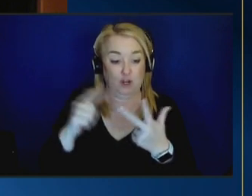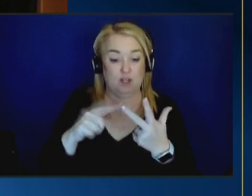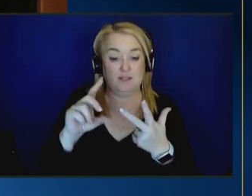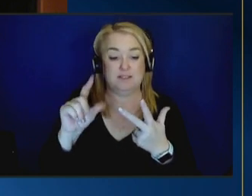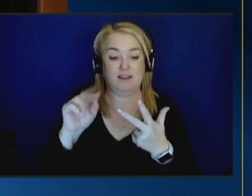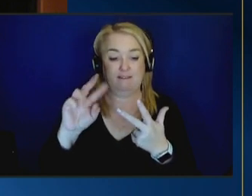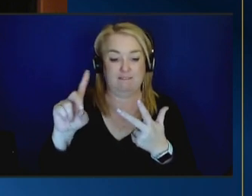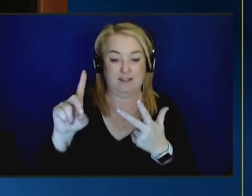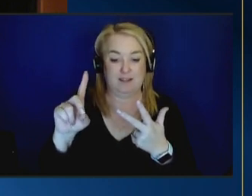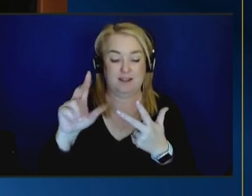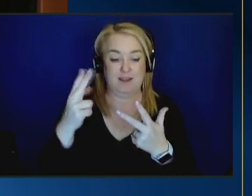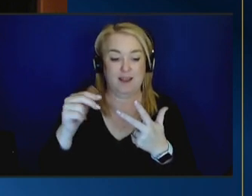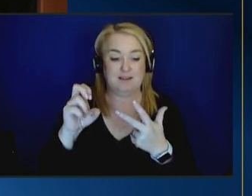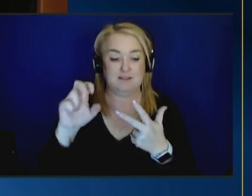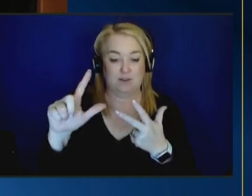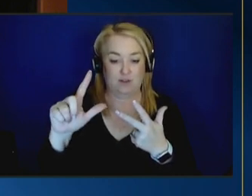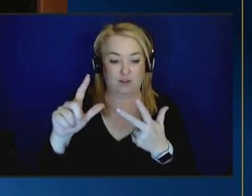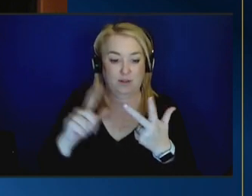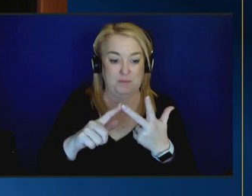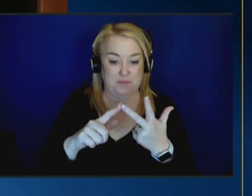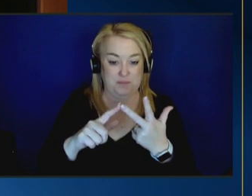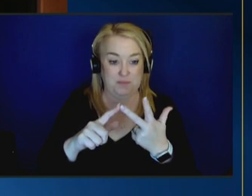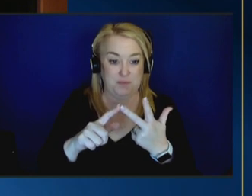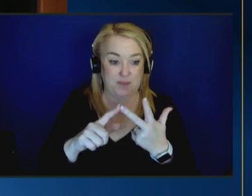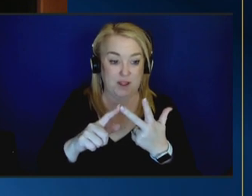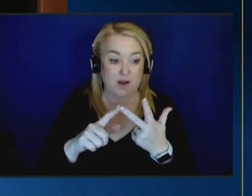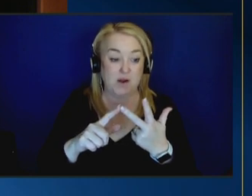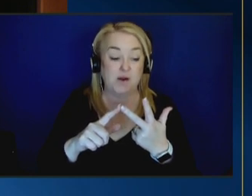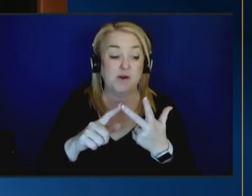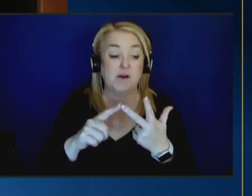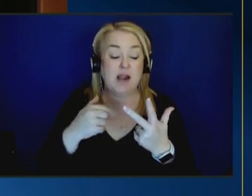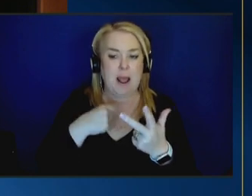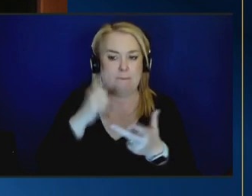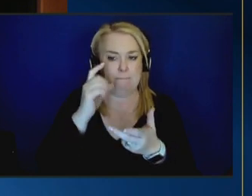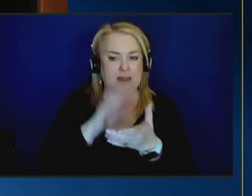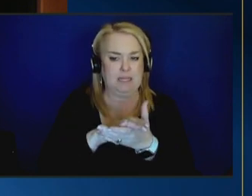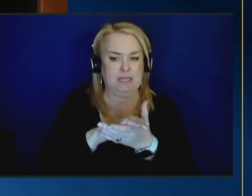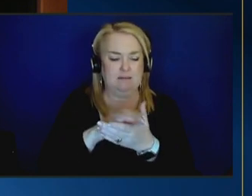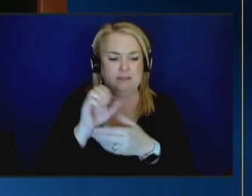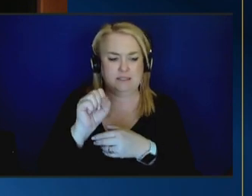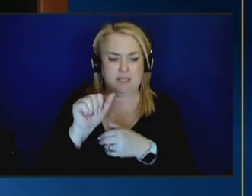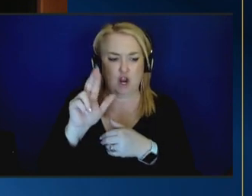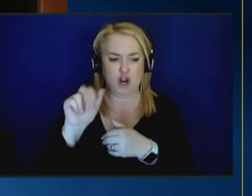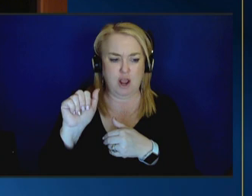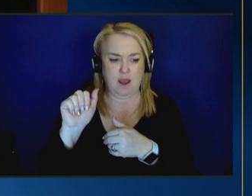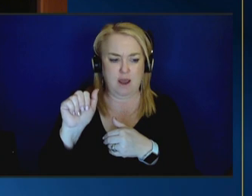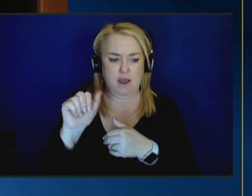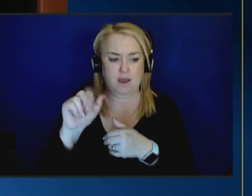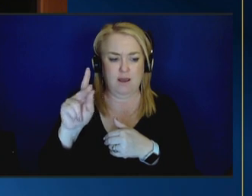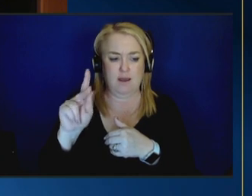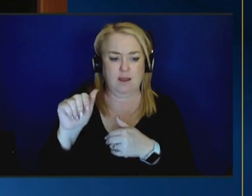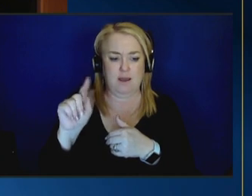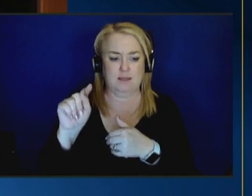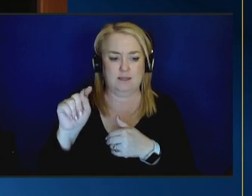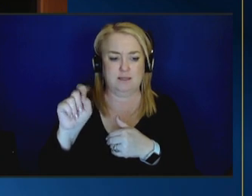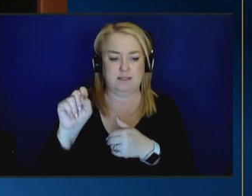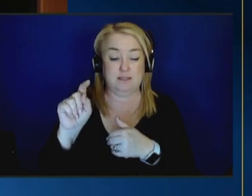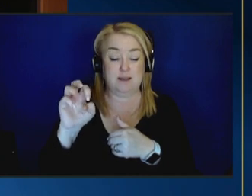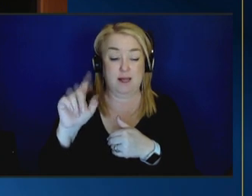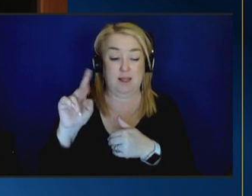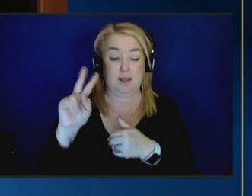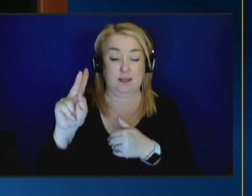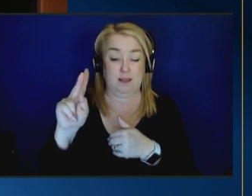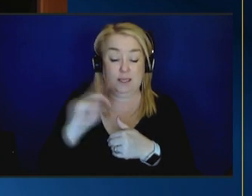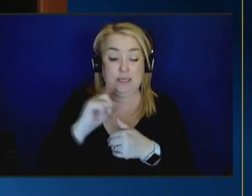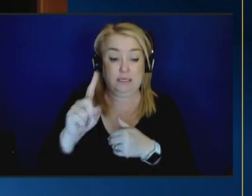from casey family programs and i believe sarah kastelic is joining us virtually